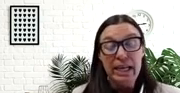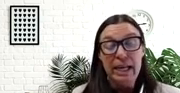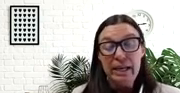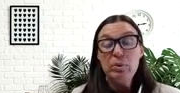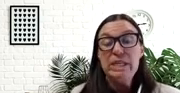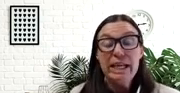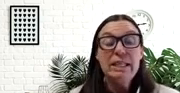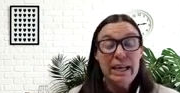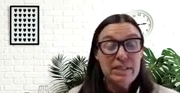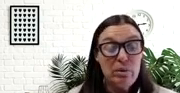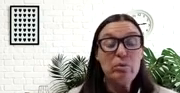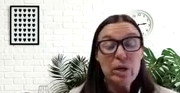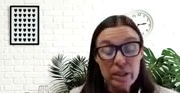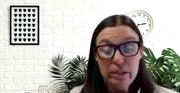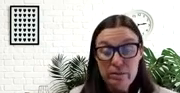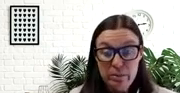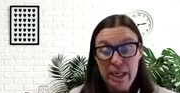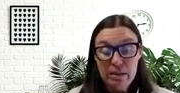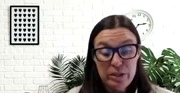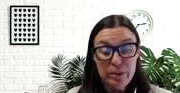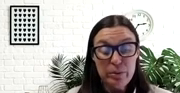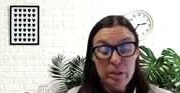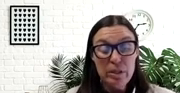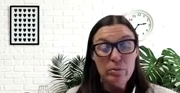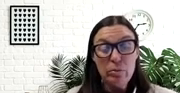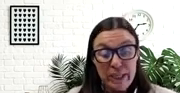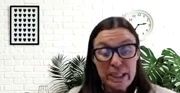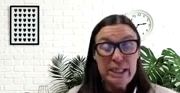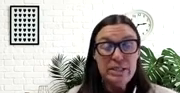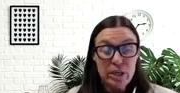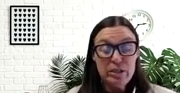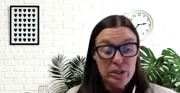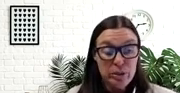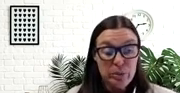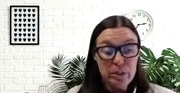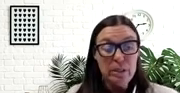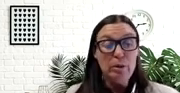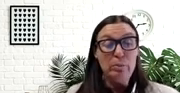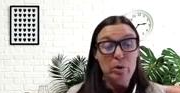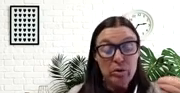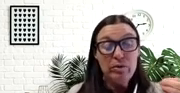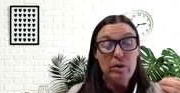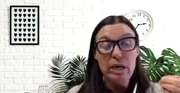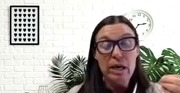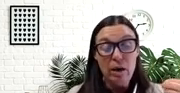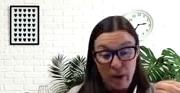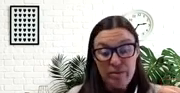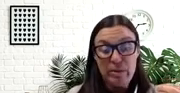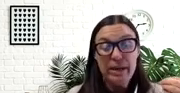And that it will take a lifetime of work for me to really start to move